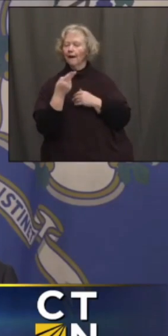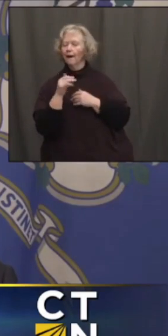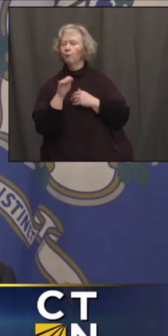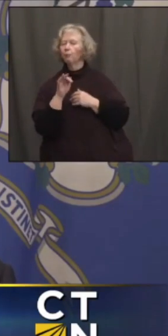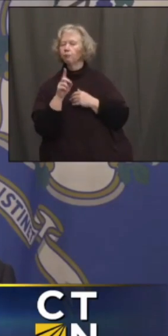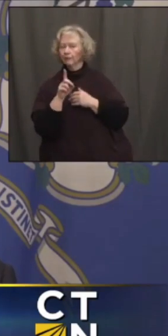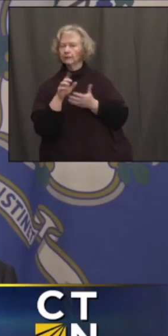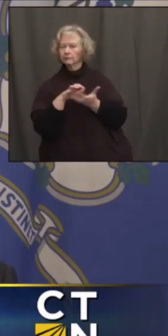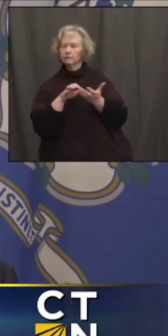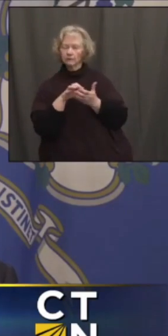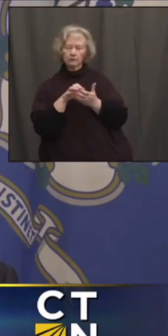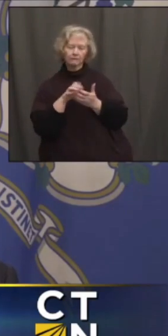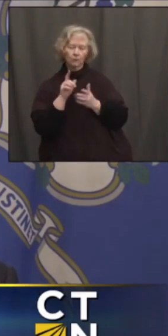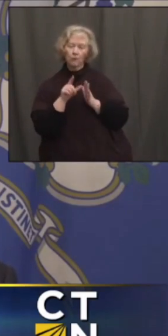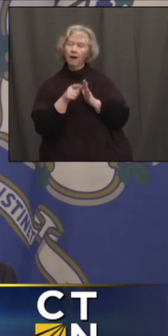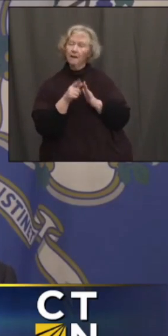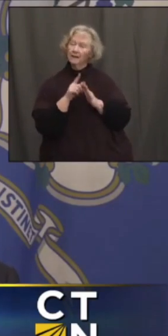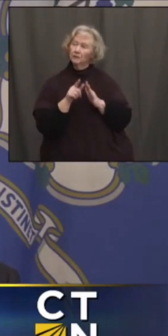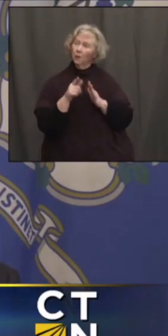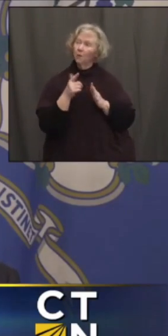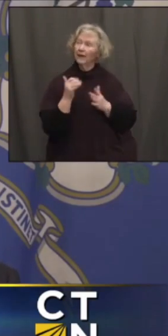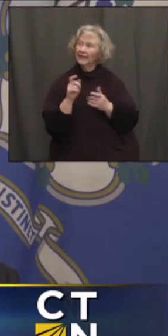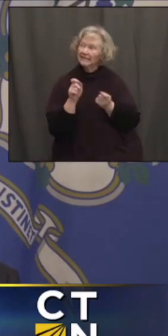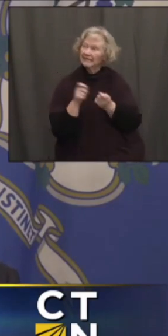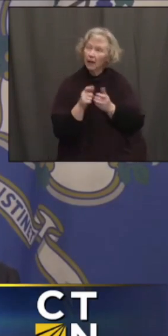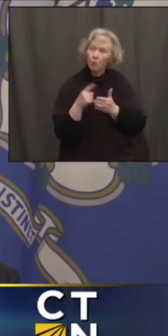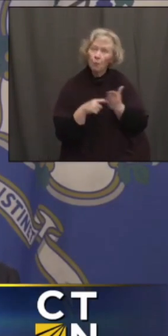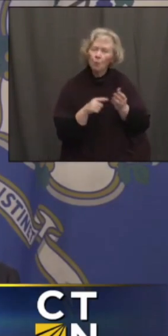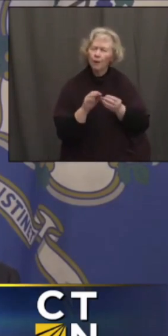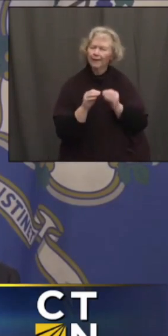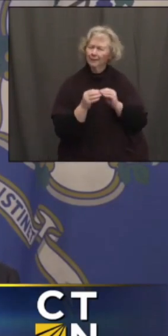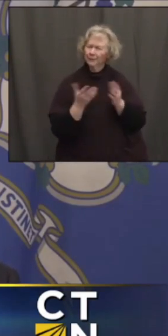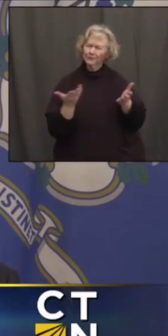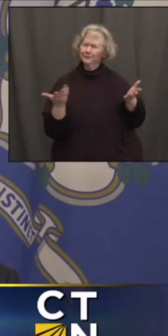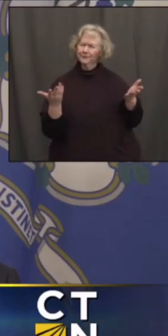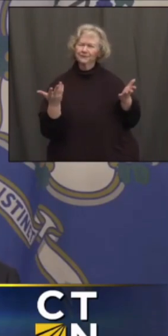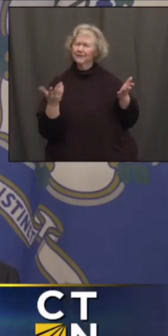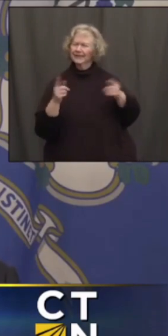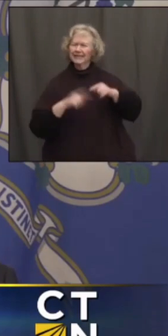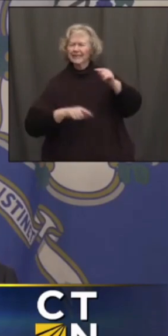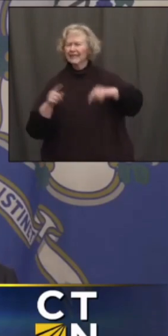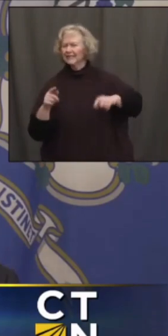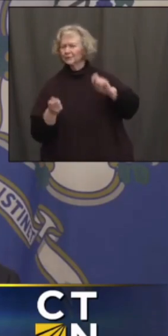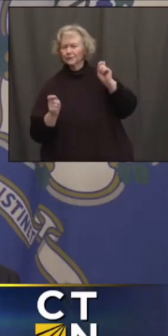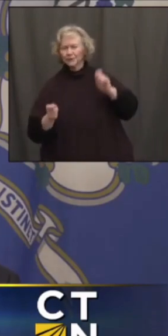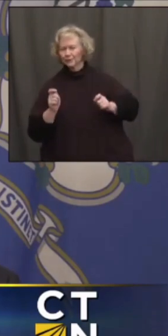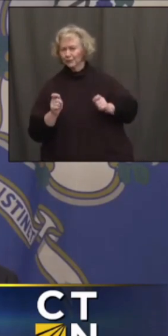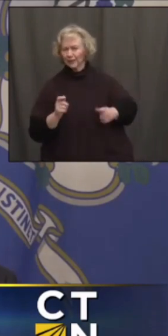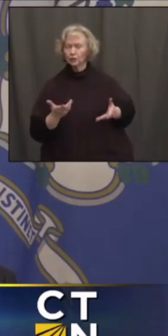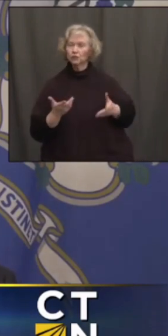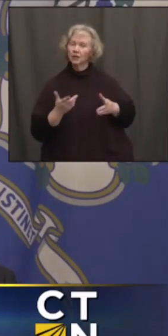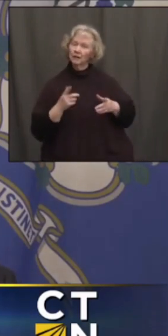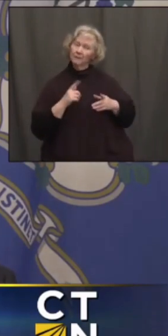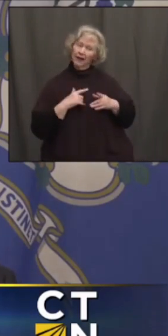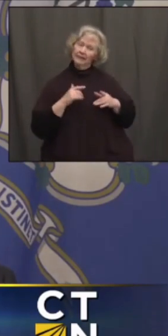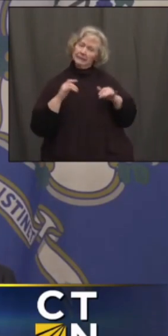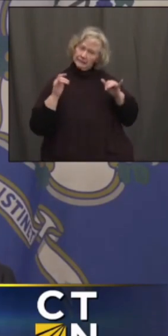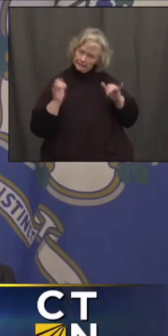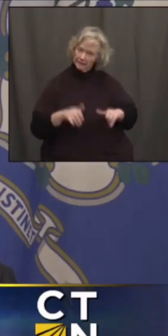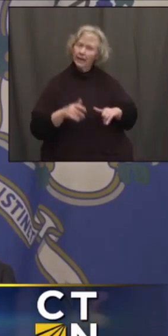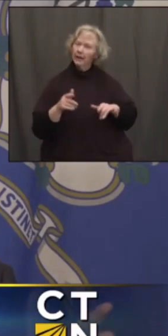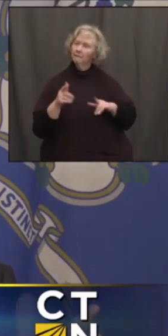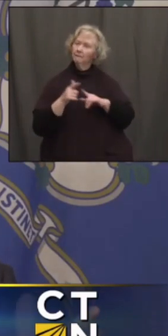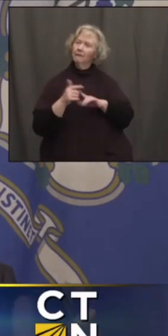I can't give you an exact number that would ever force us to change on that. But as I said then, I'd say now,